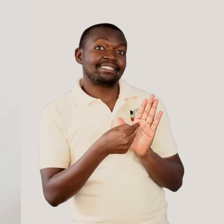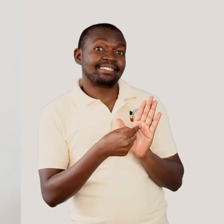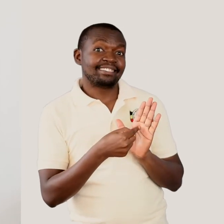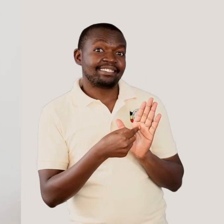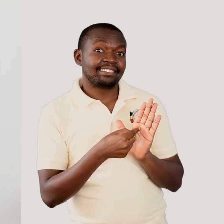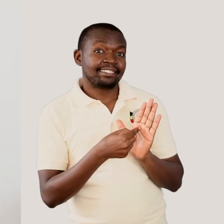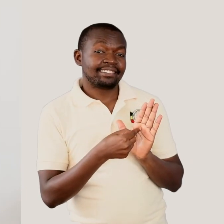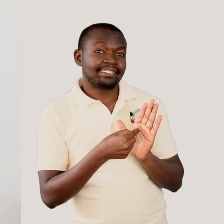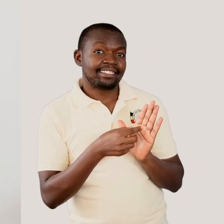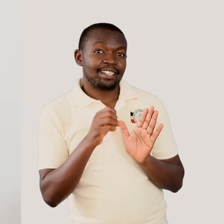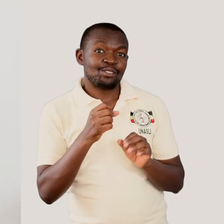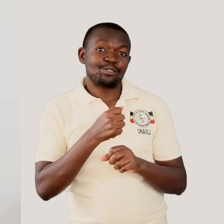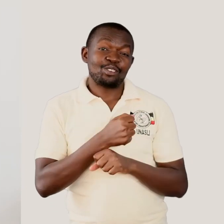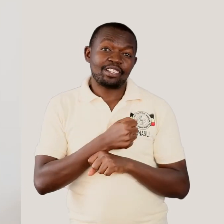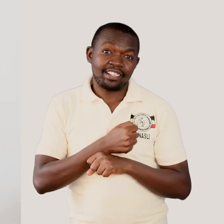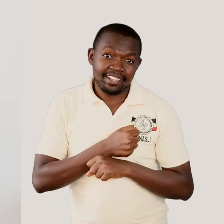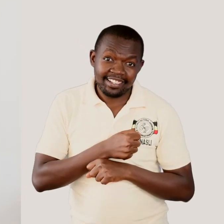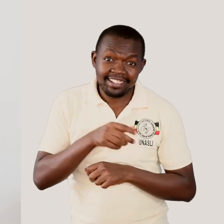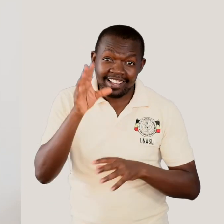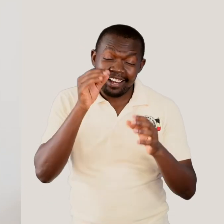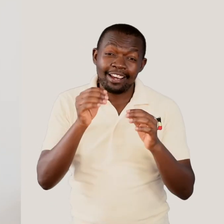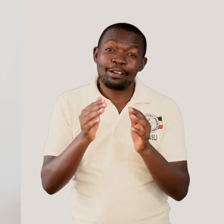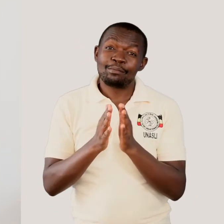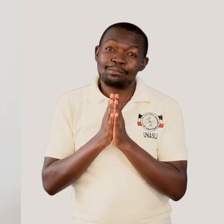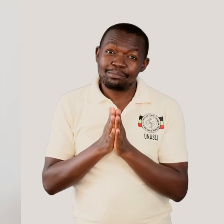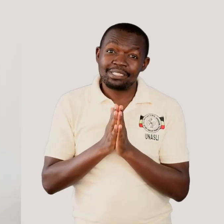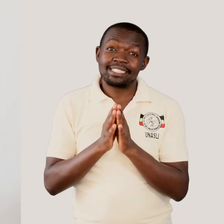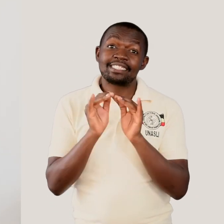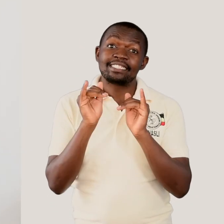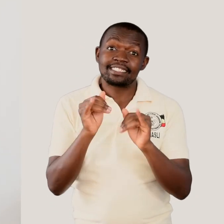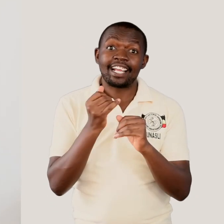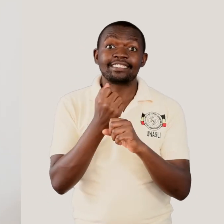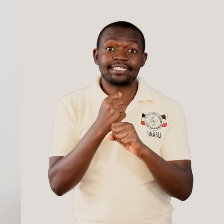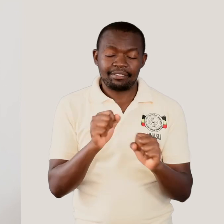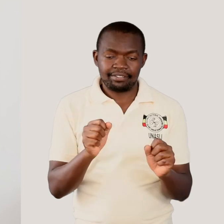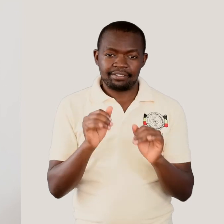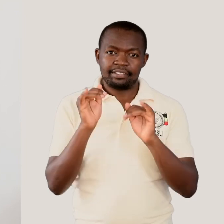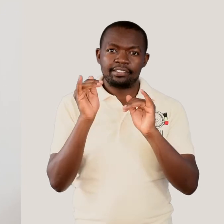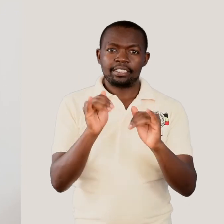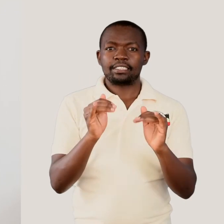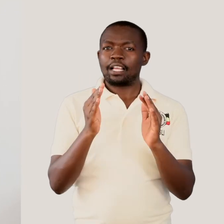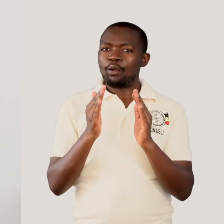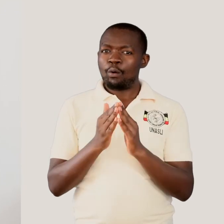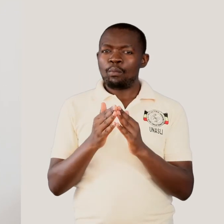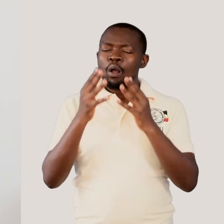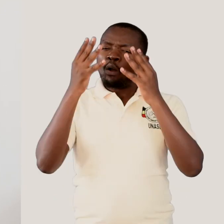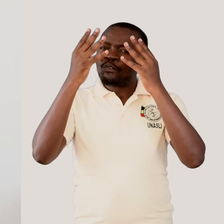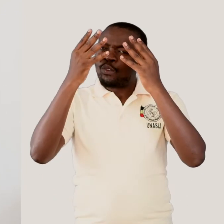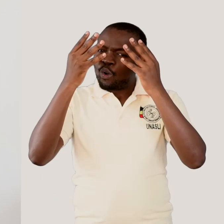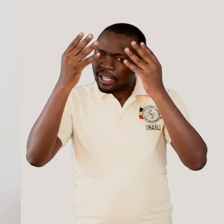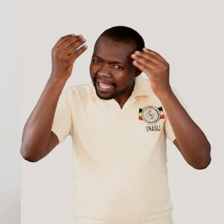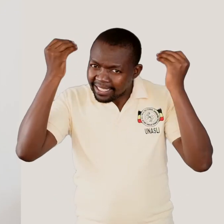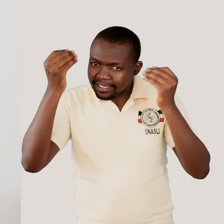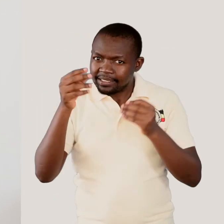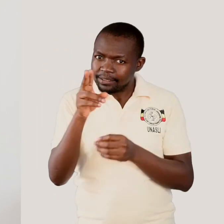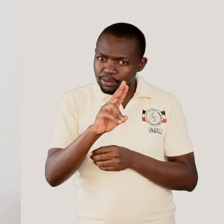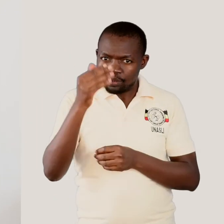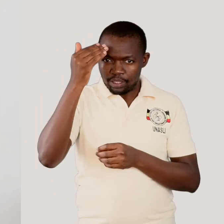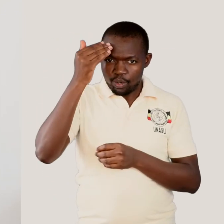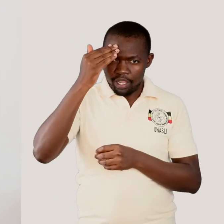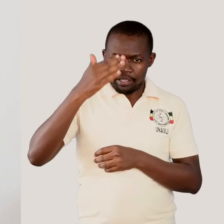So, dear learner, please stay safe, stay home and don't forget to use our knowledge of chemistry